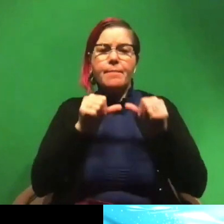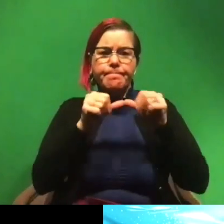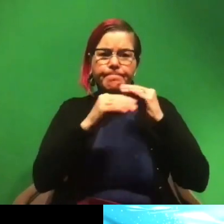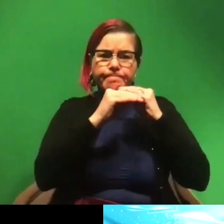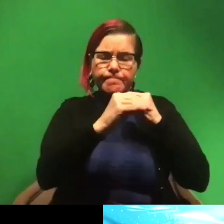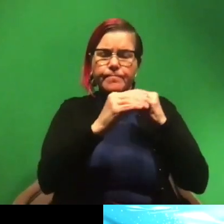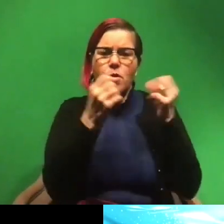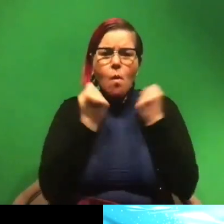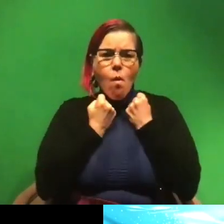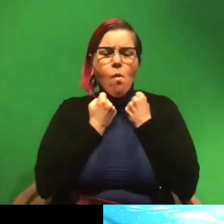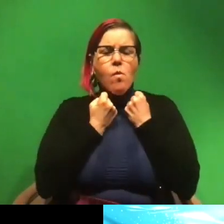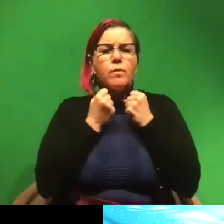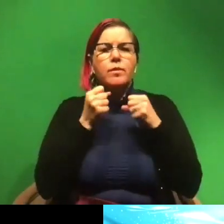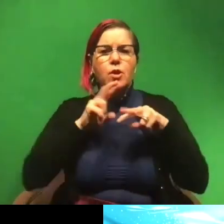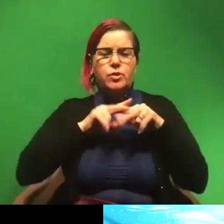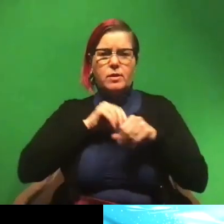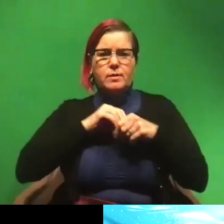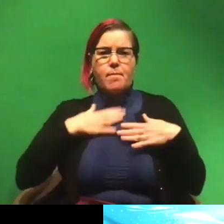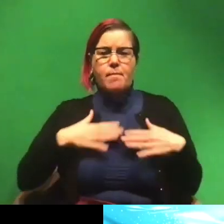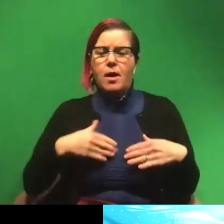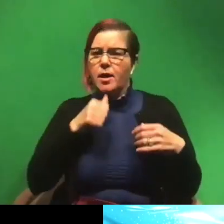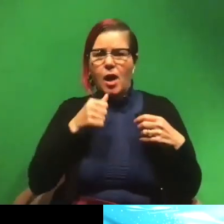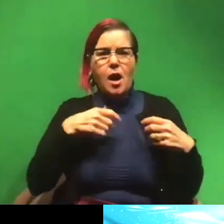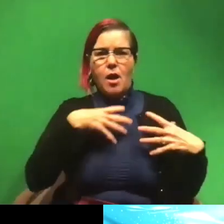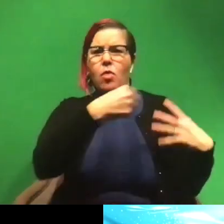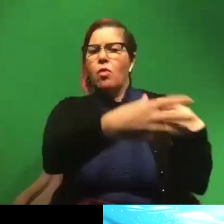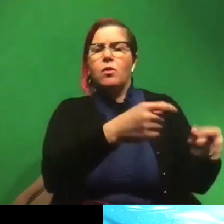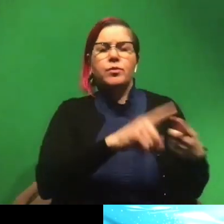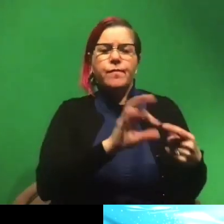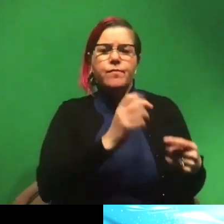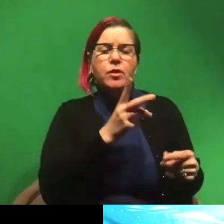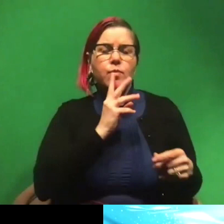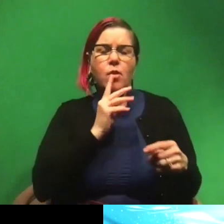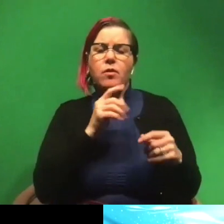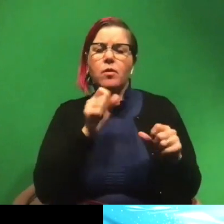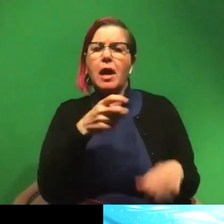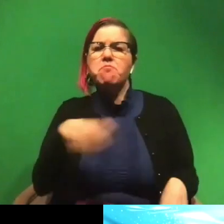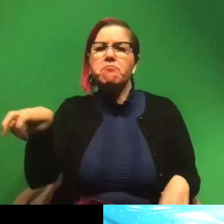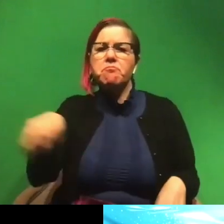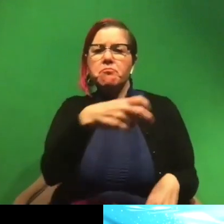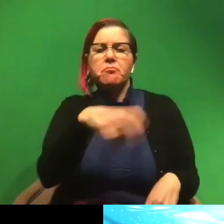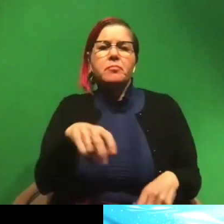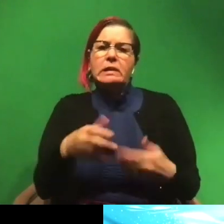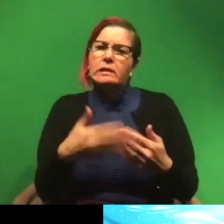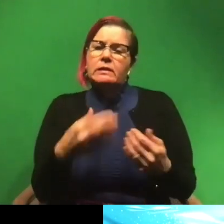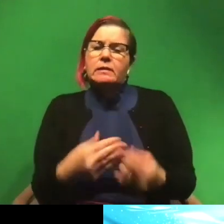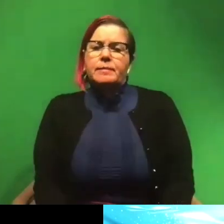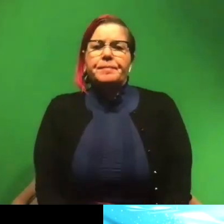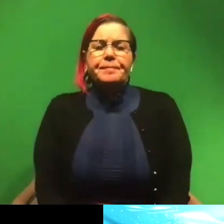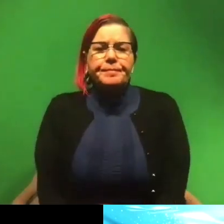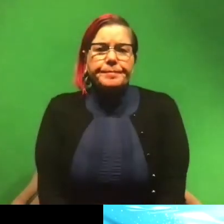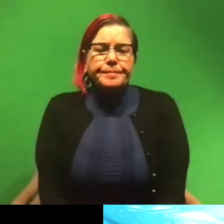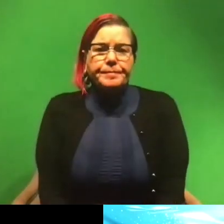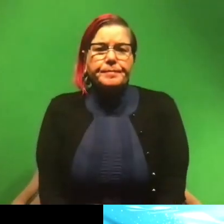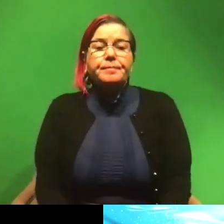hold in their salt. So they don't lose it to the fresh water and that allows them to go in fresh water very easily. Uh,